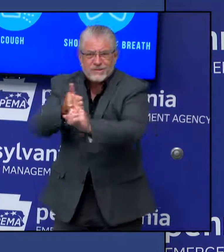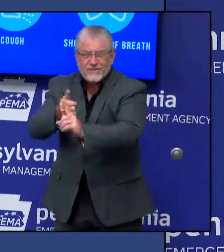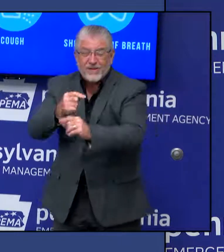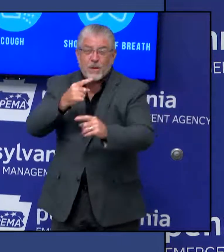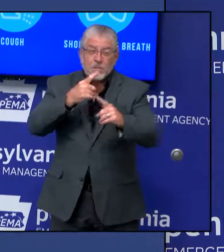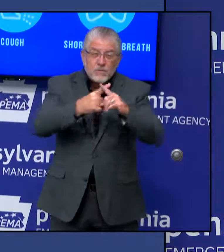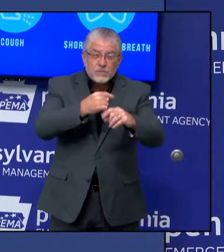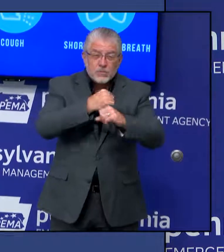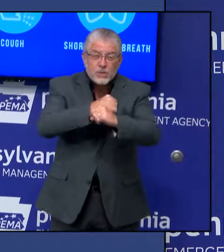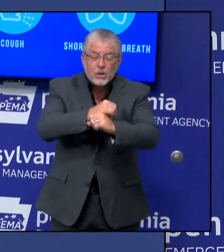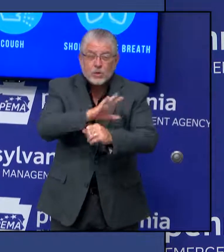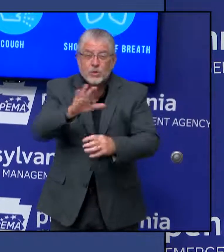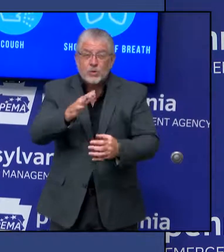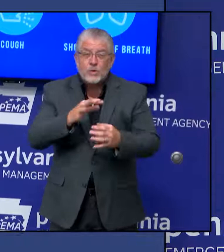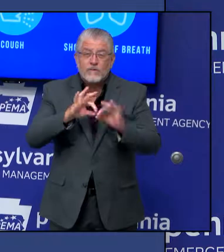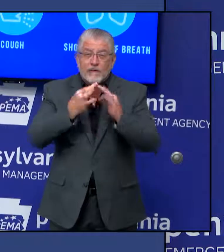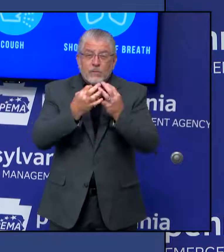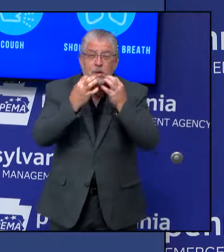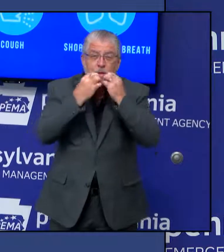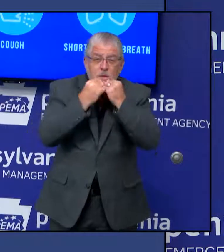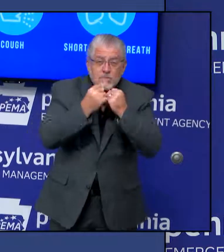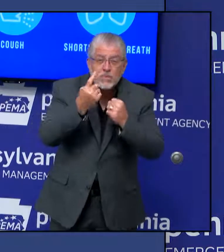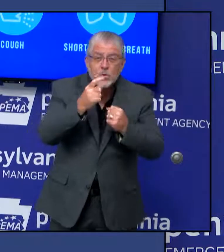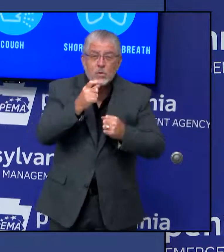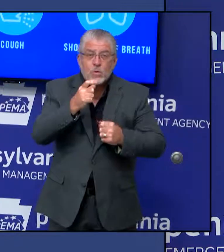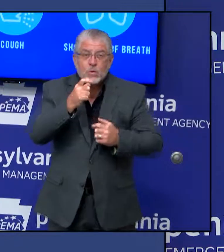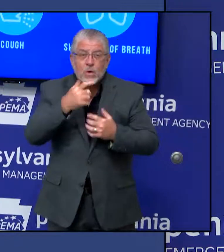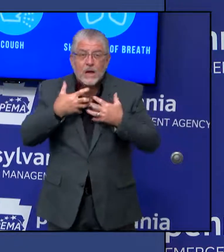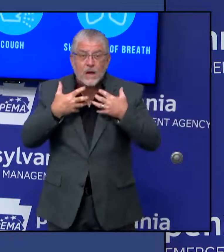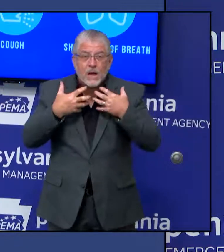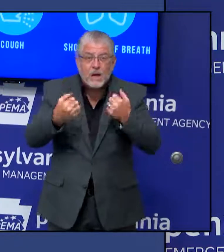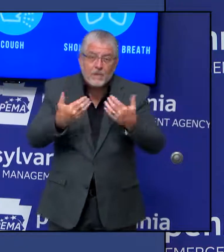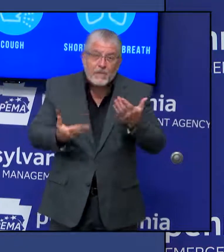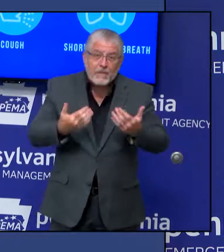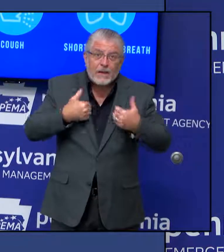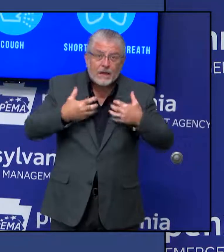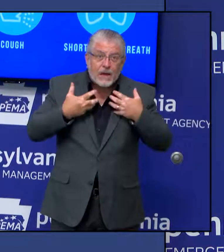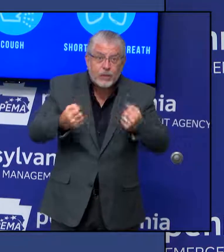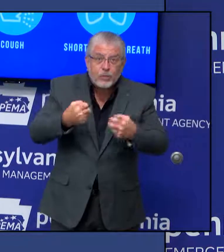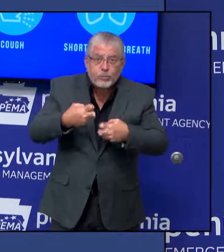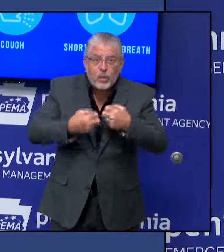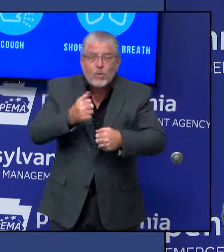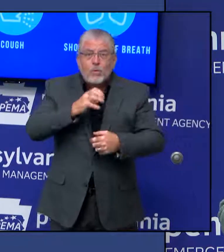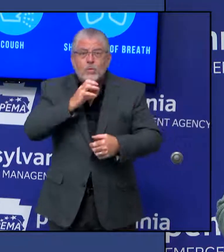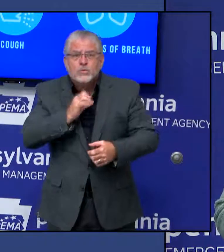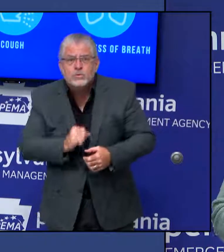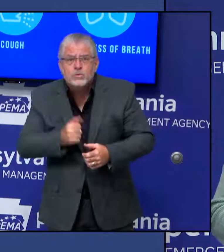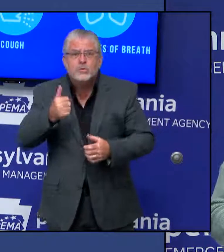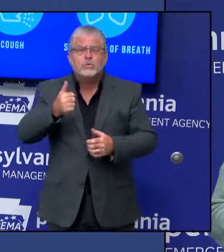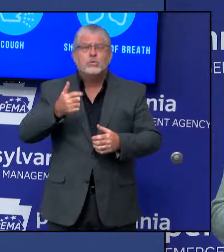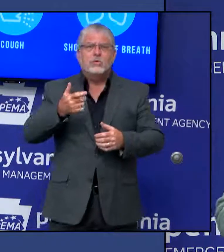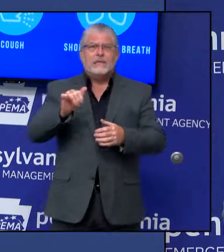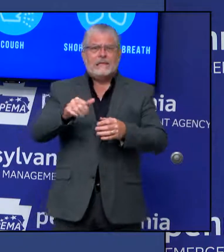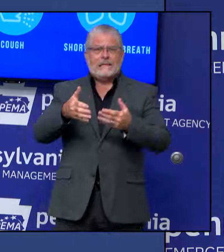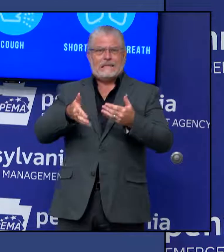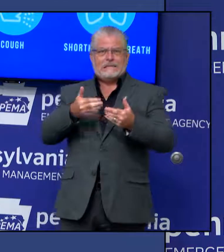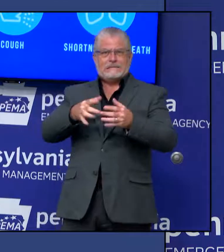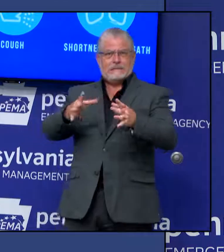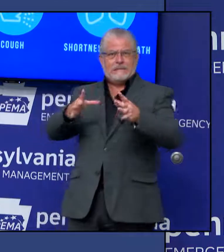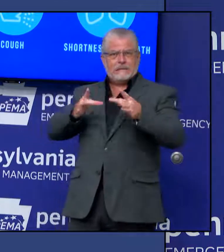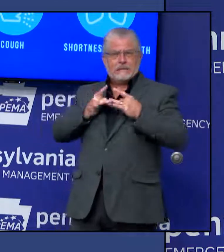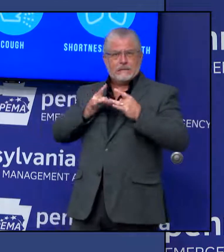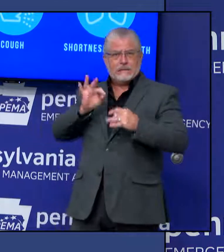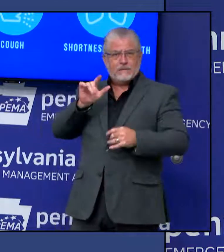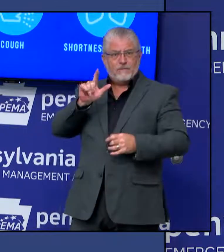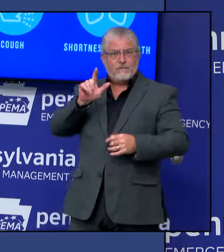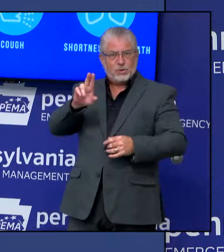that could make them very susceptible to the flu. They could get a very serious illness from the flu. And